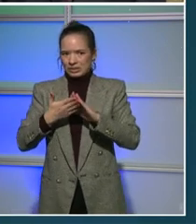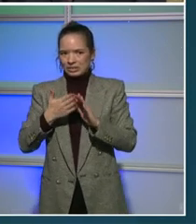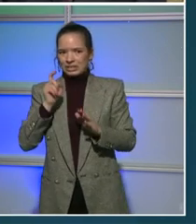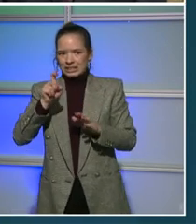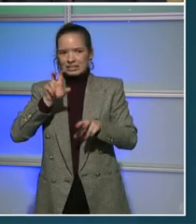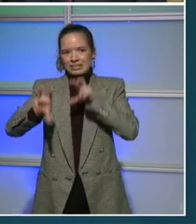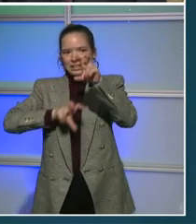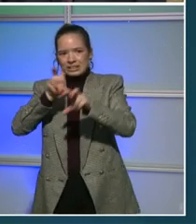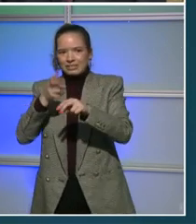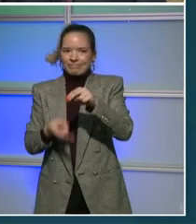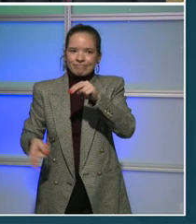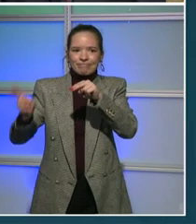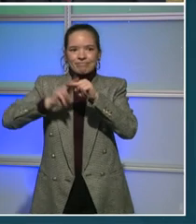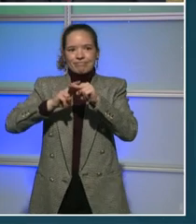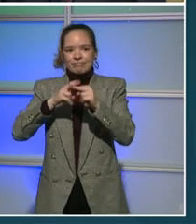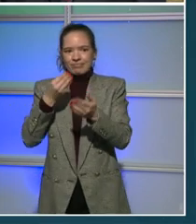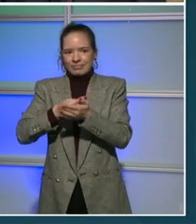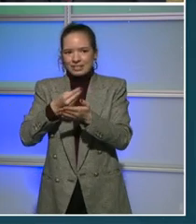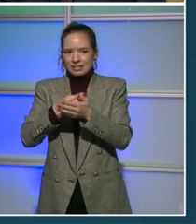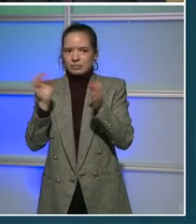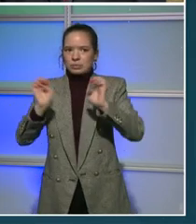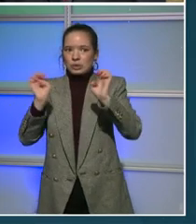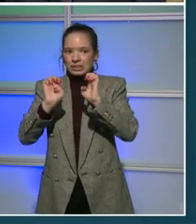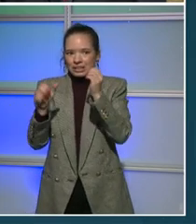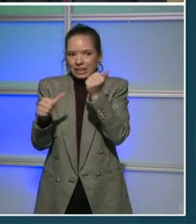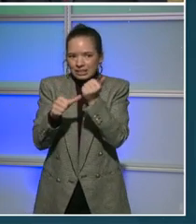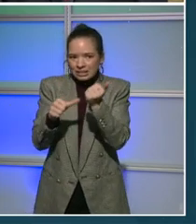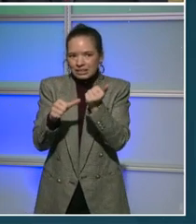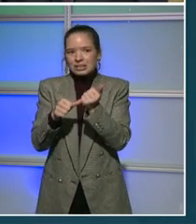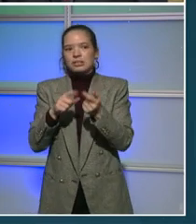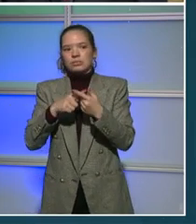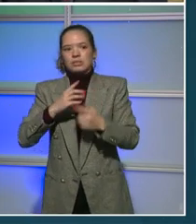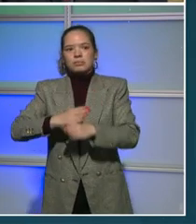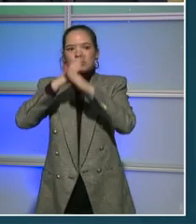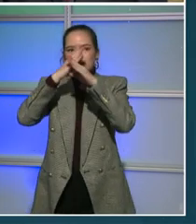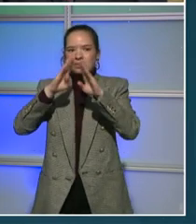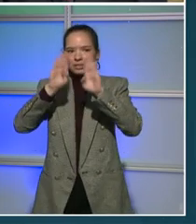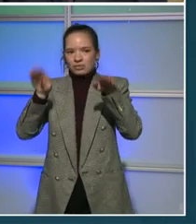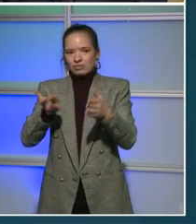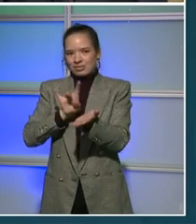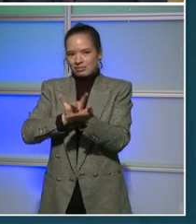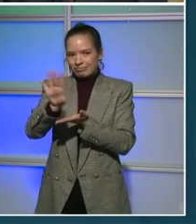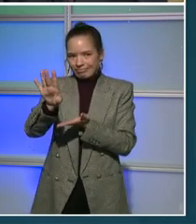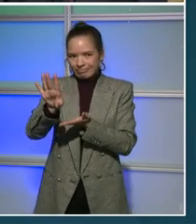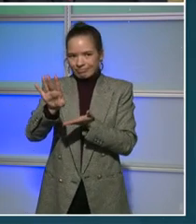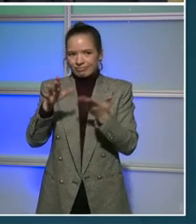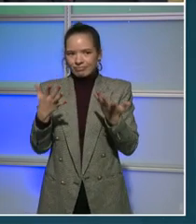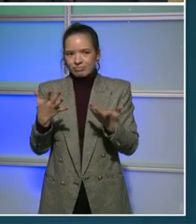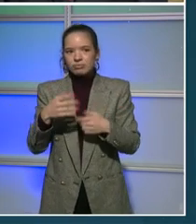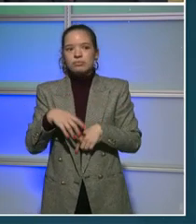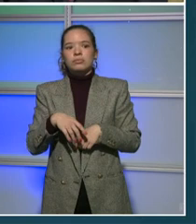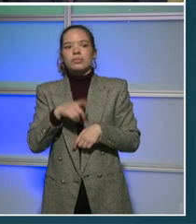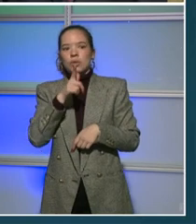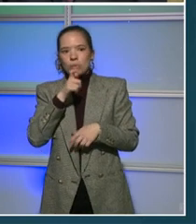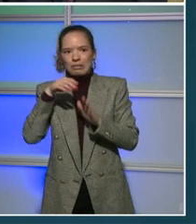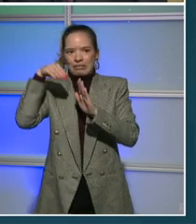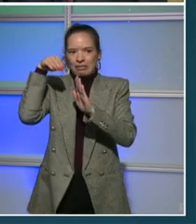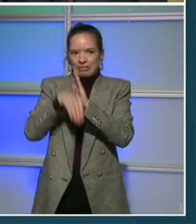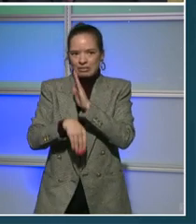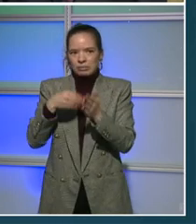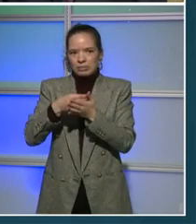large-scale evictions of persons whose rental accounts are in arrears. Significant investments in a newly designed